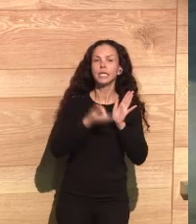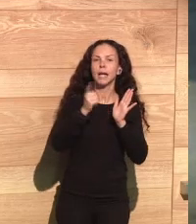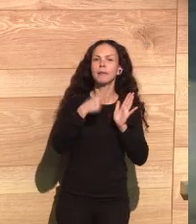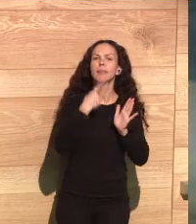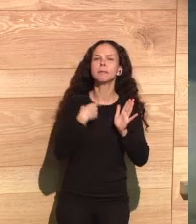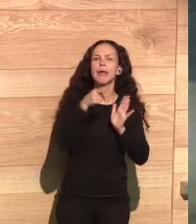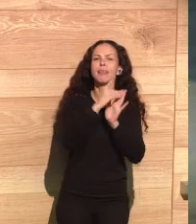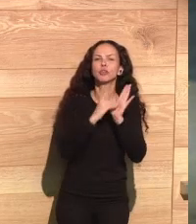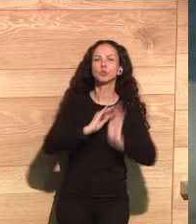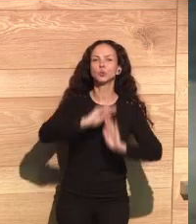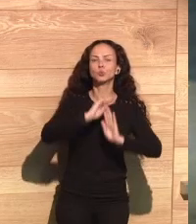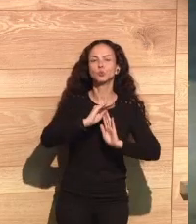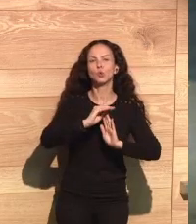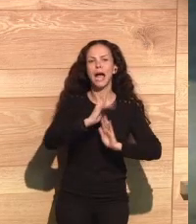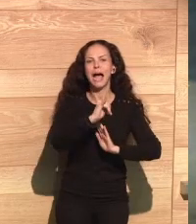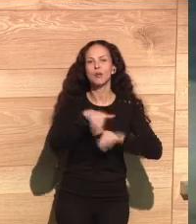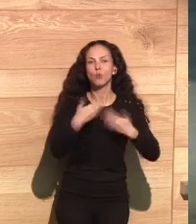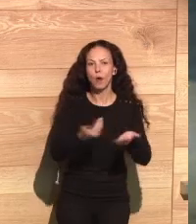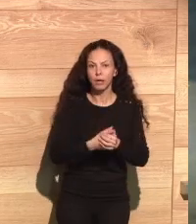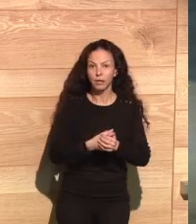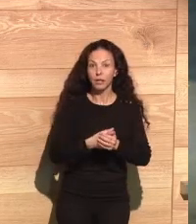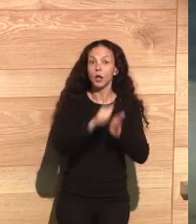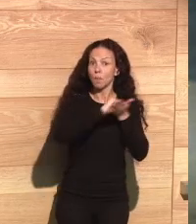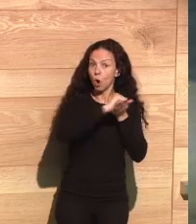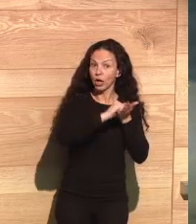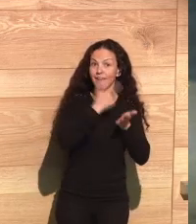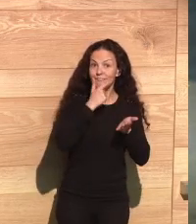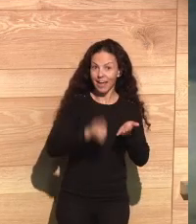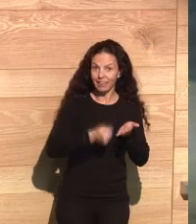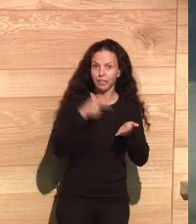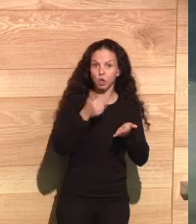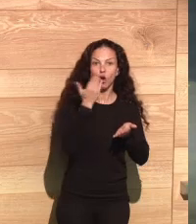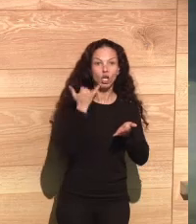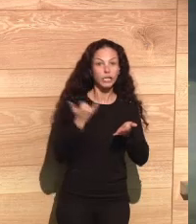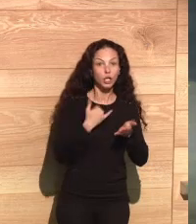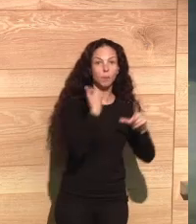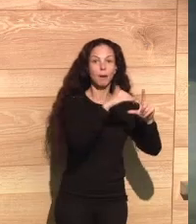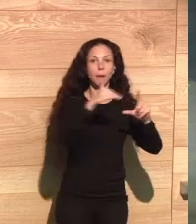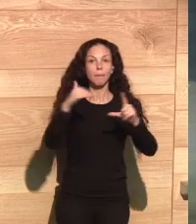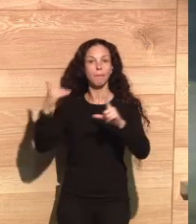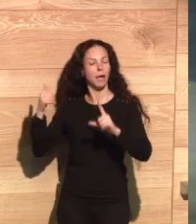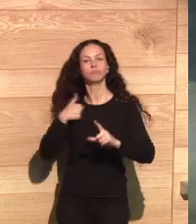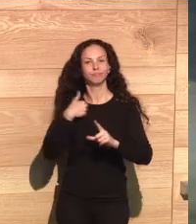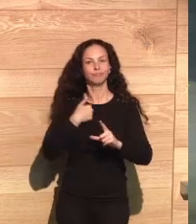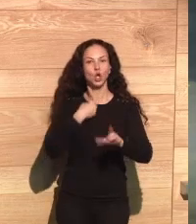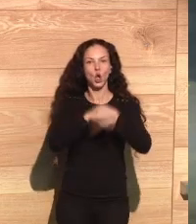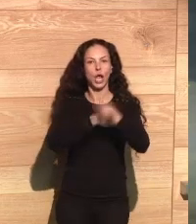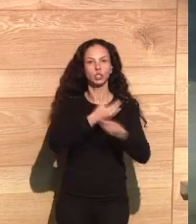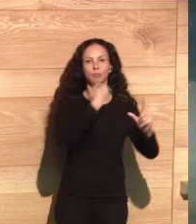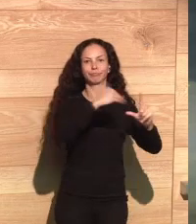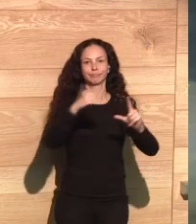delete your data and to tell you what data they're holding. And this is